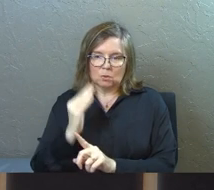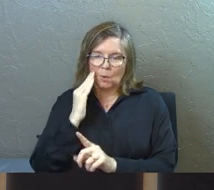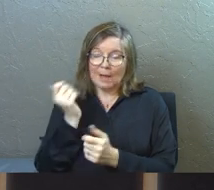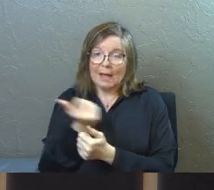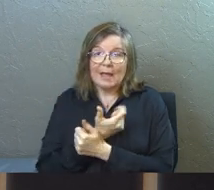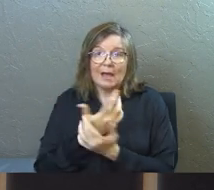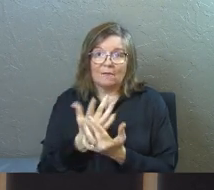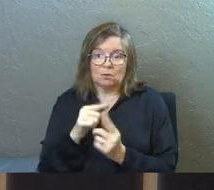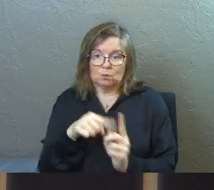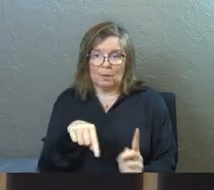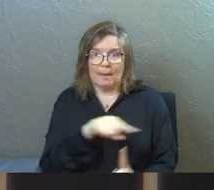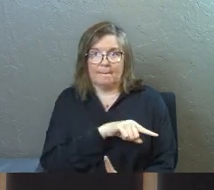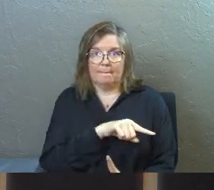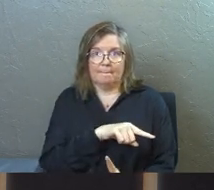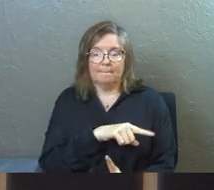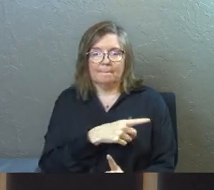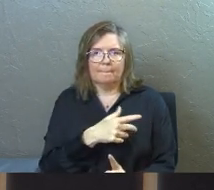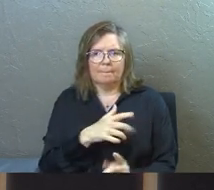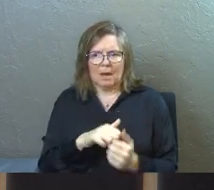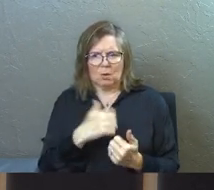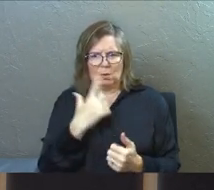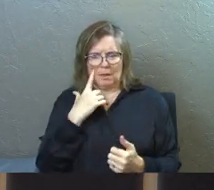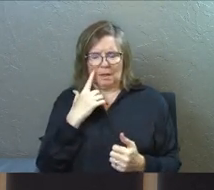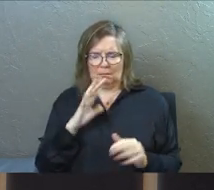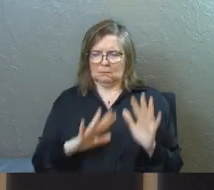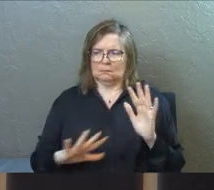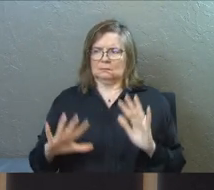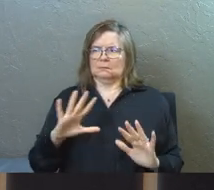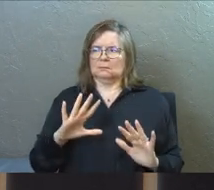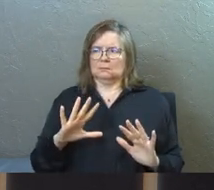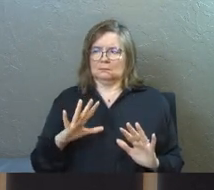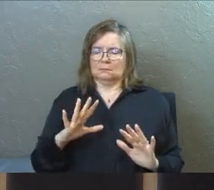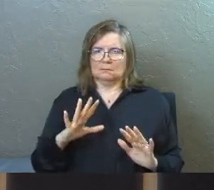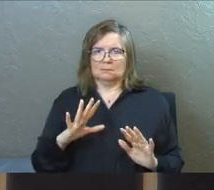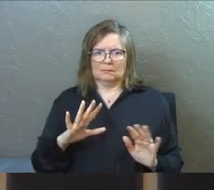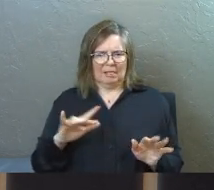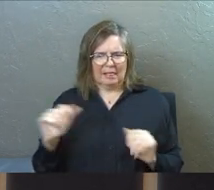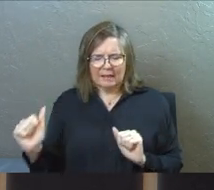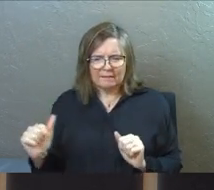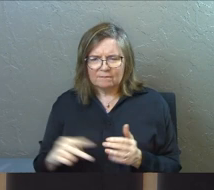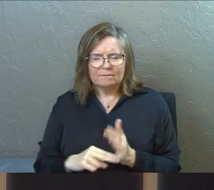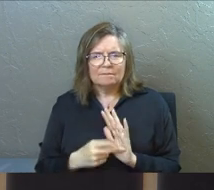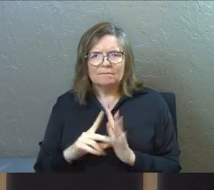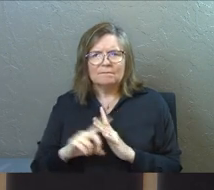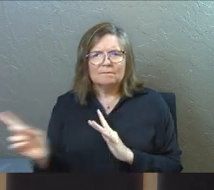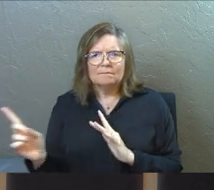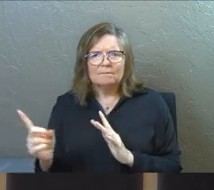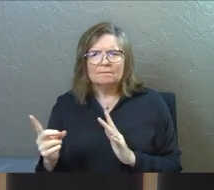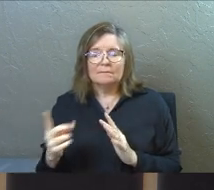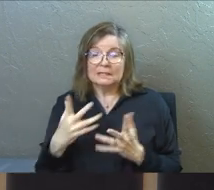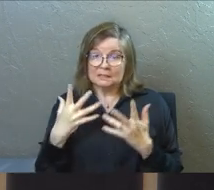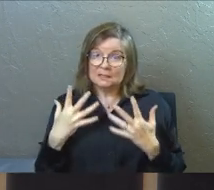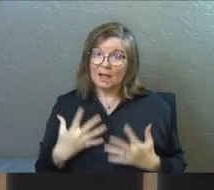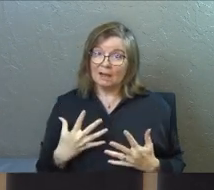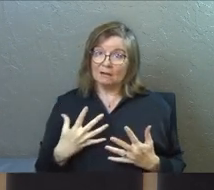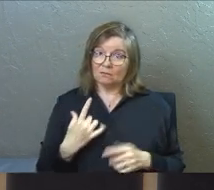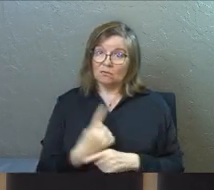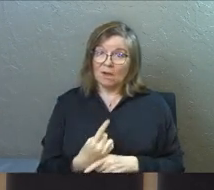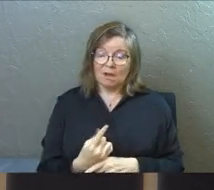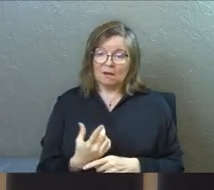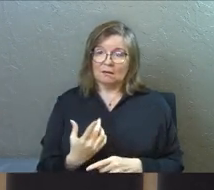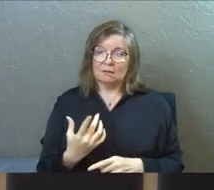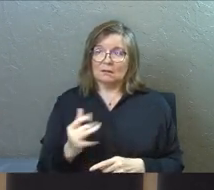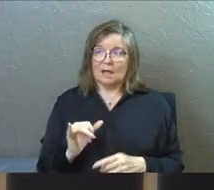he's everything to them. How do you think they reacted to this statement that he's about to leave them? Sad, right?